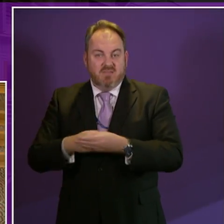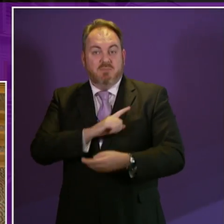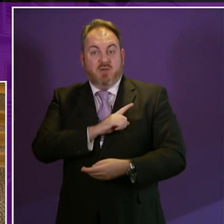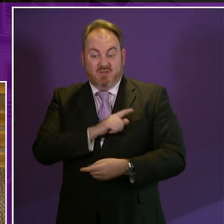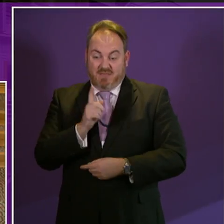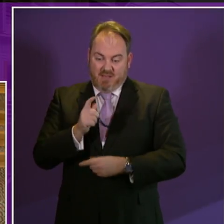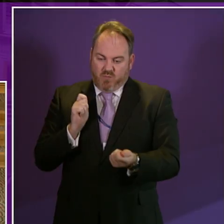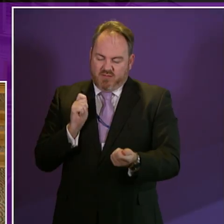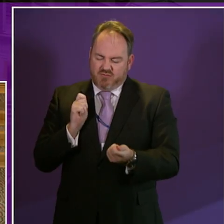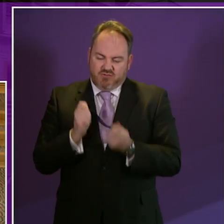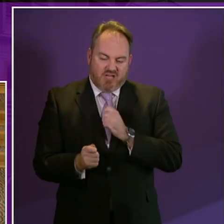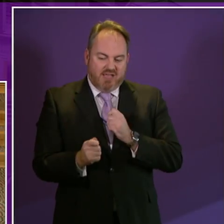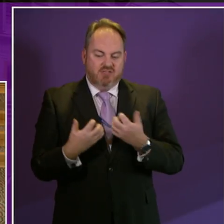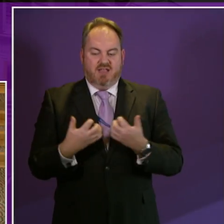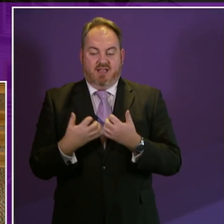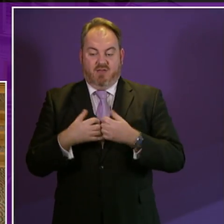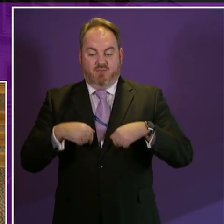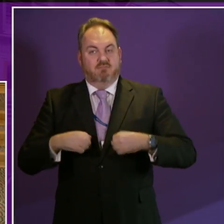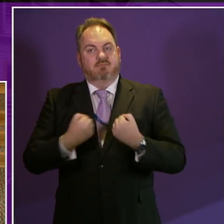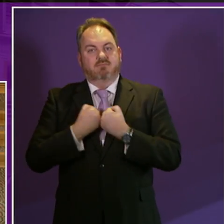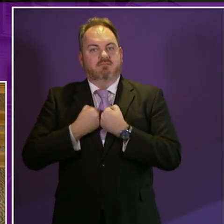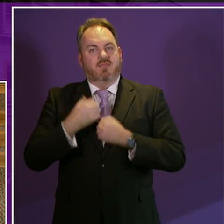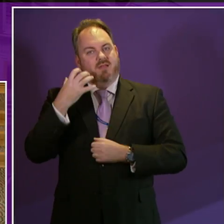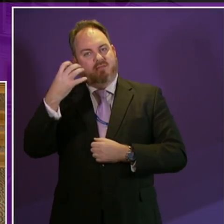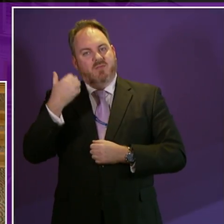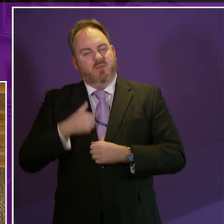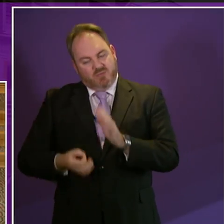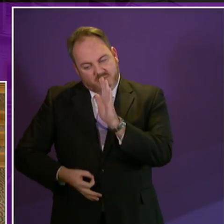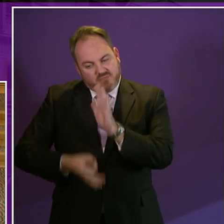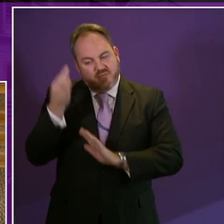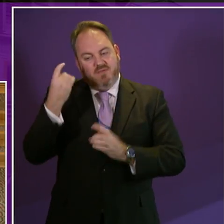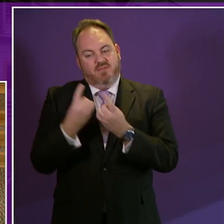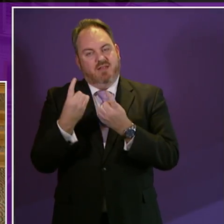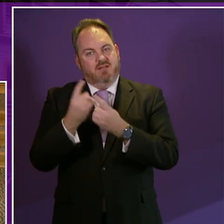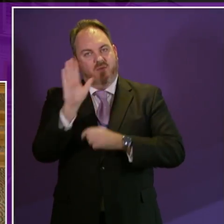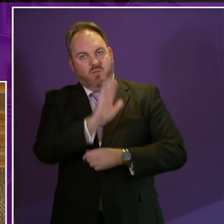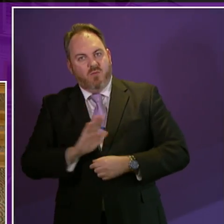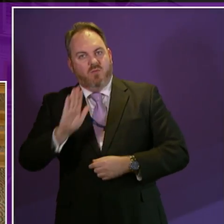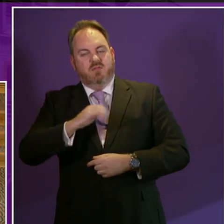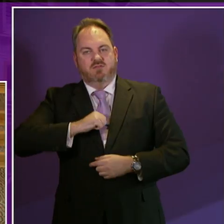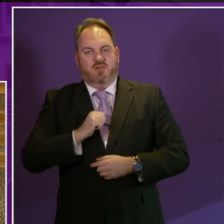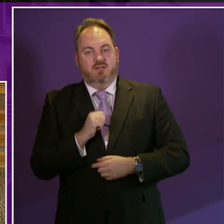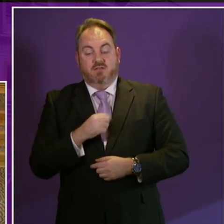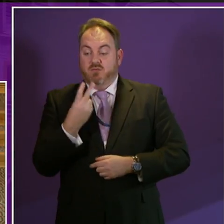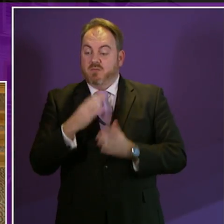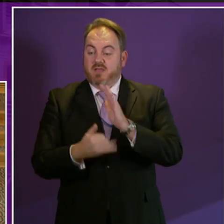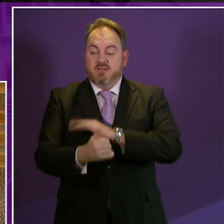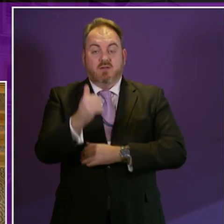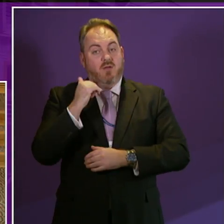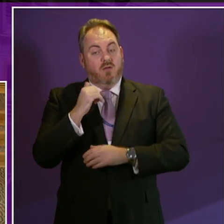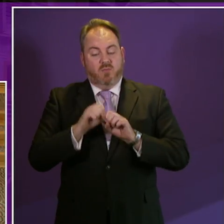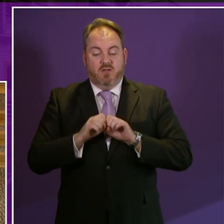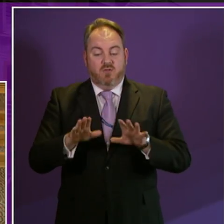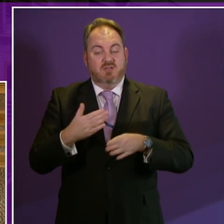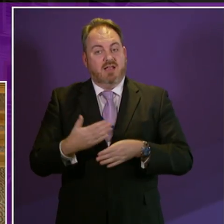transformational change this Government wants for Scotland. Two months ago, launched the Fairer Scotland Action Plan,